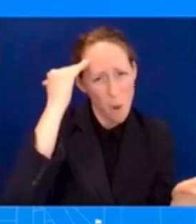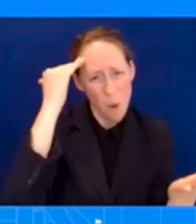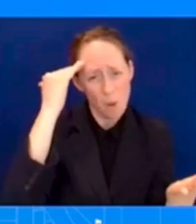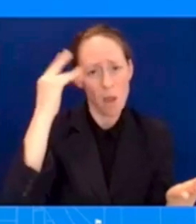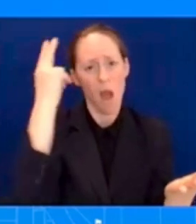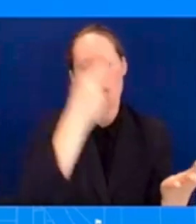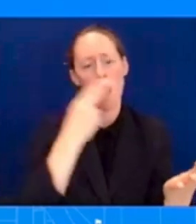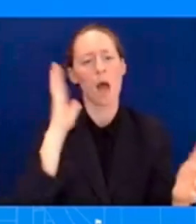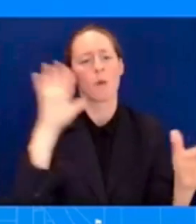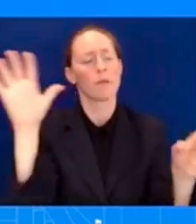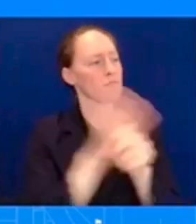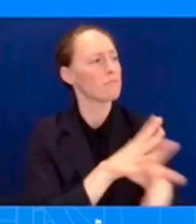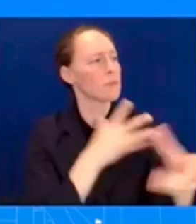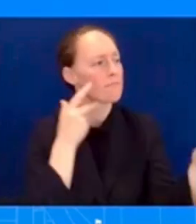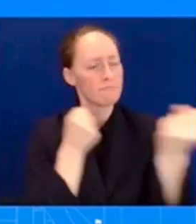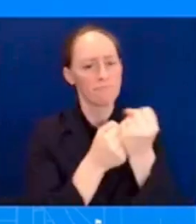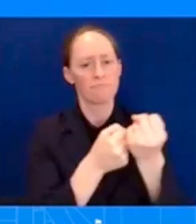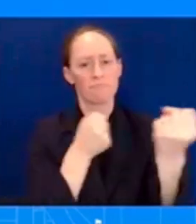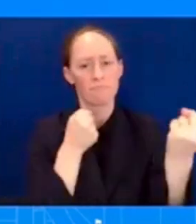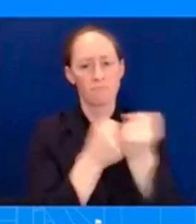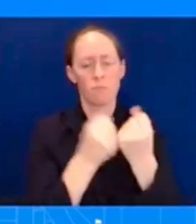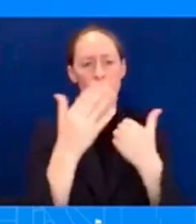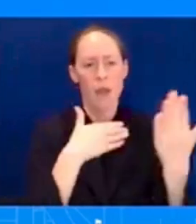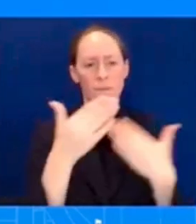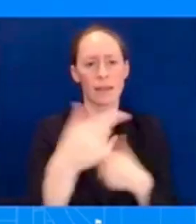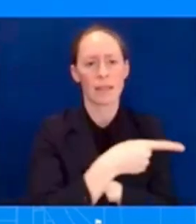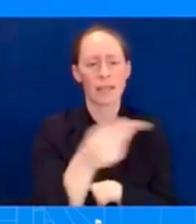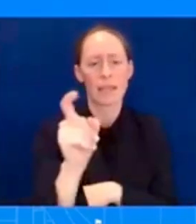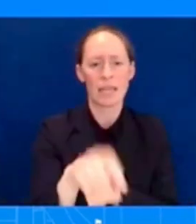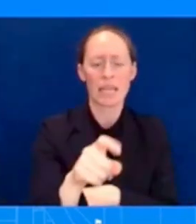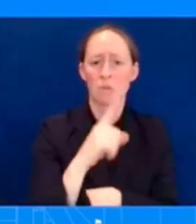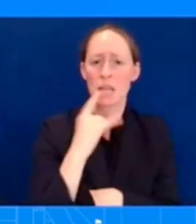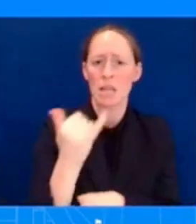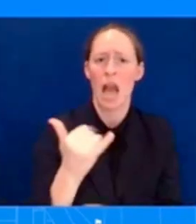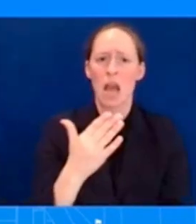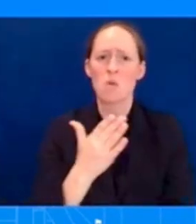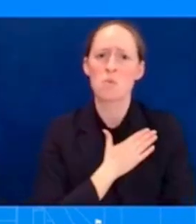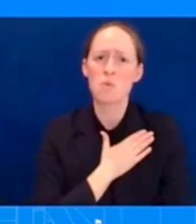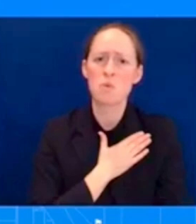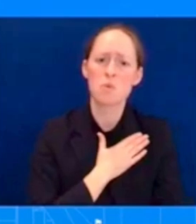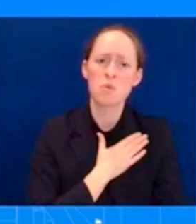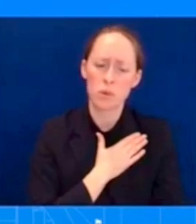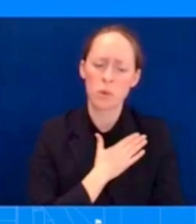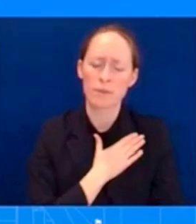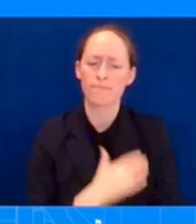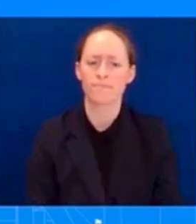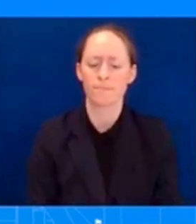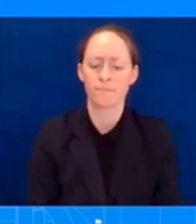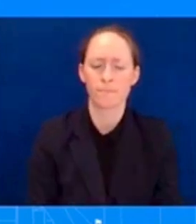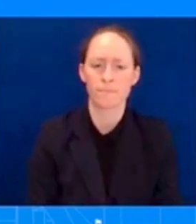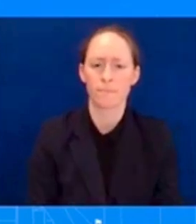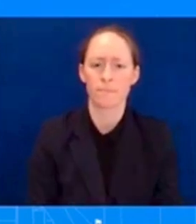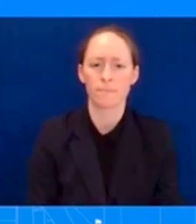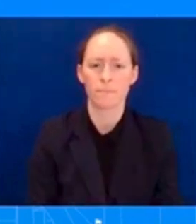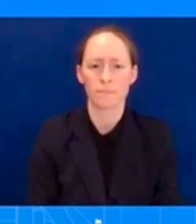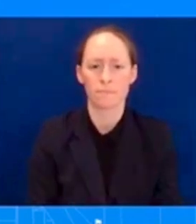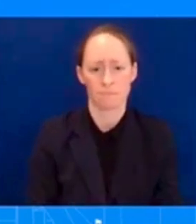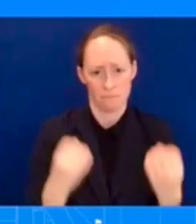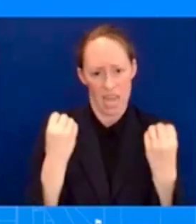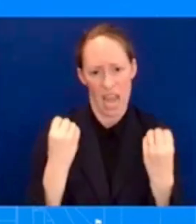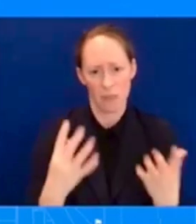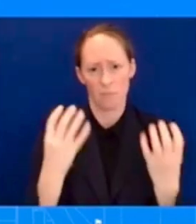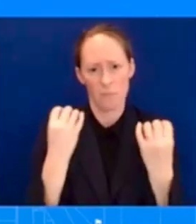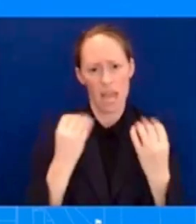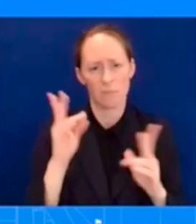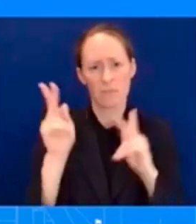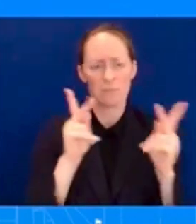devastation, as we have seen. You've just mentioned the loss of life. You just heard from the Administrator who has said that she has been on the ground for two